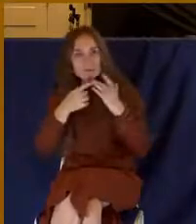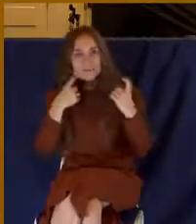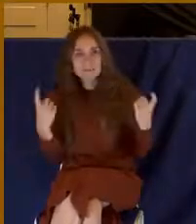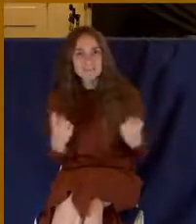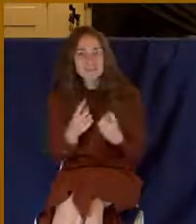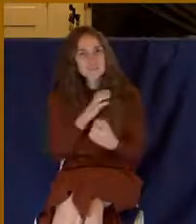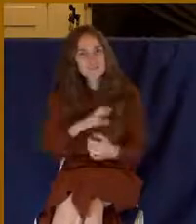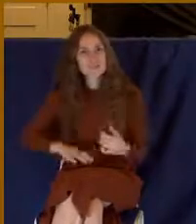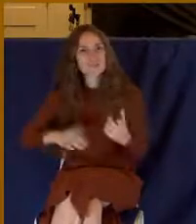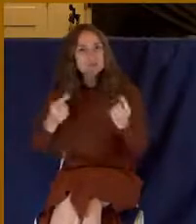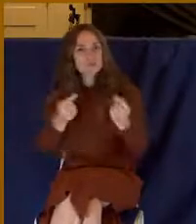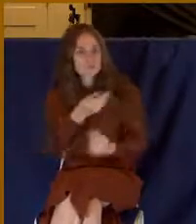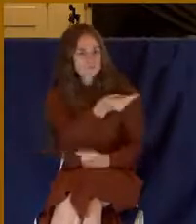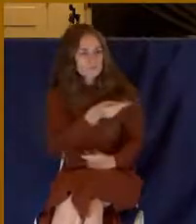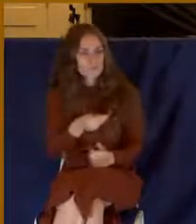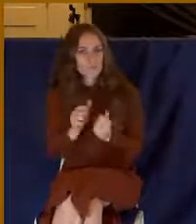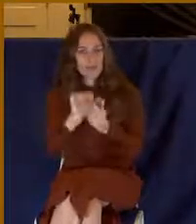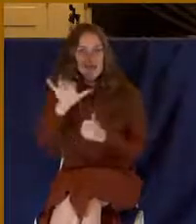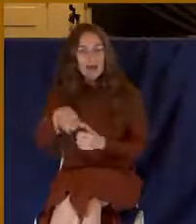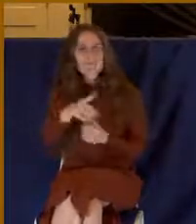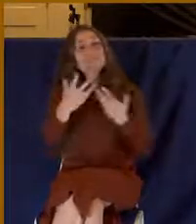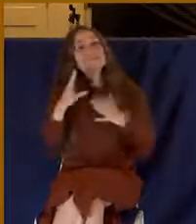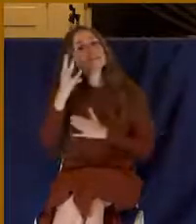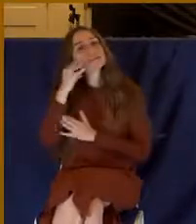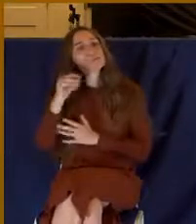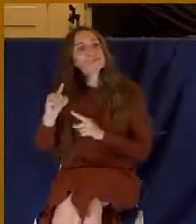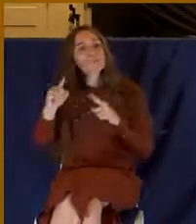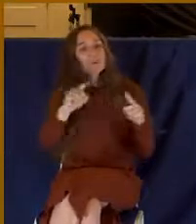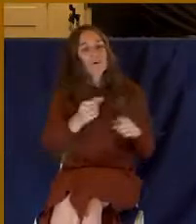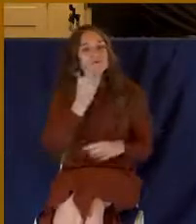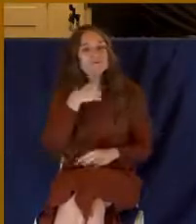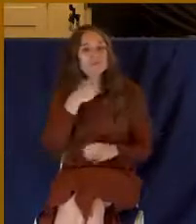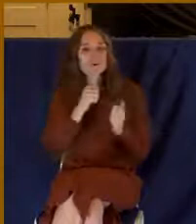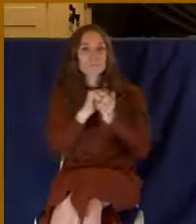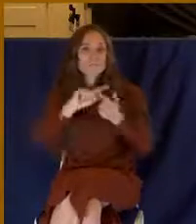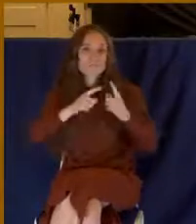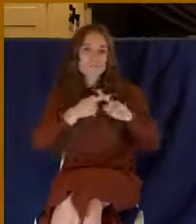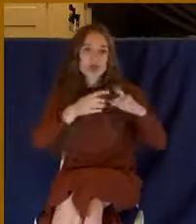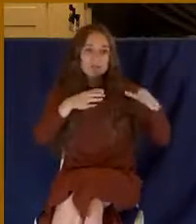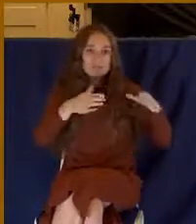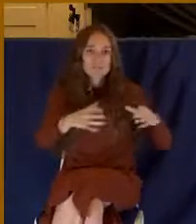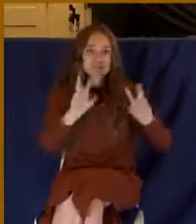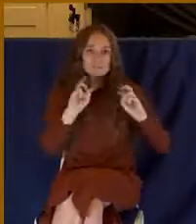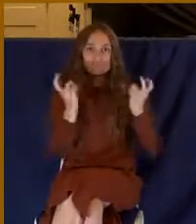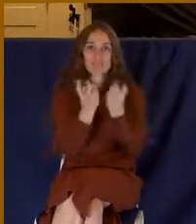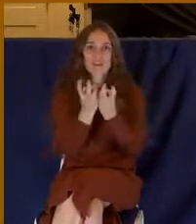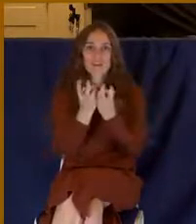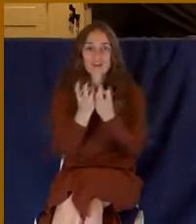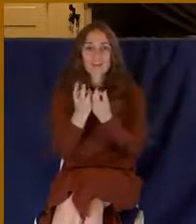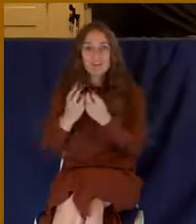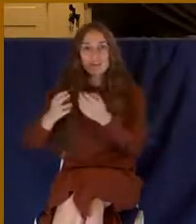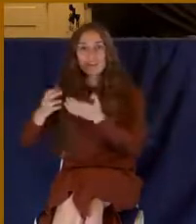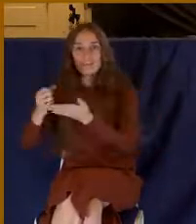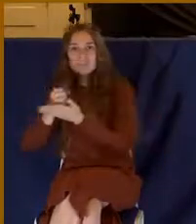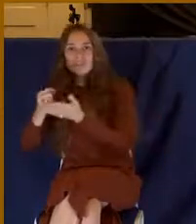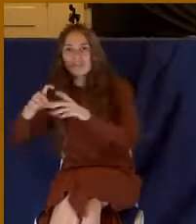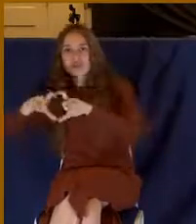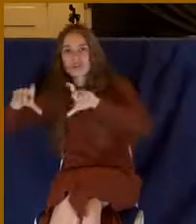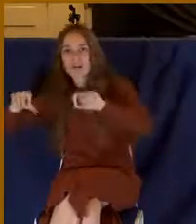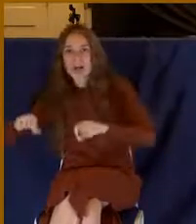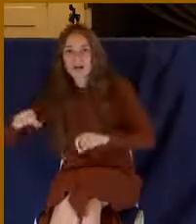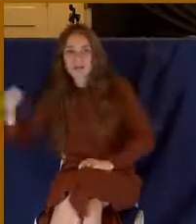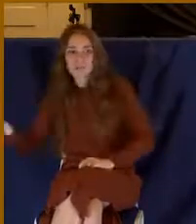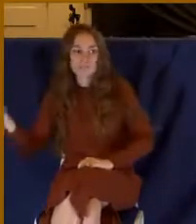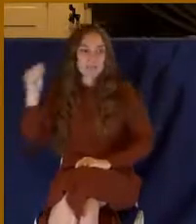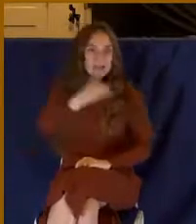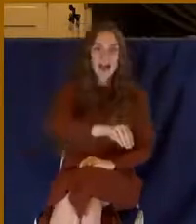does he do to it? You know, you ever go out to eat with someone, maybe a group, and then the check comes and is put down on the table? And everyone's